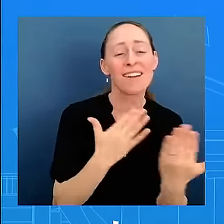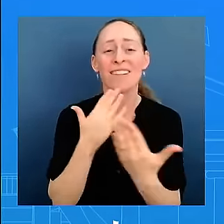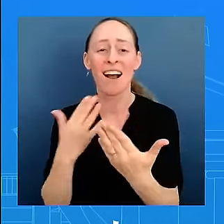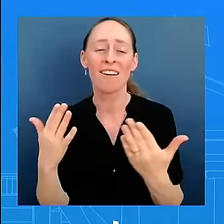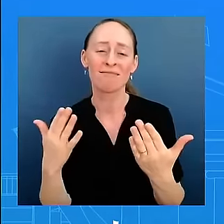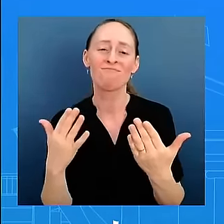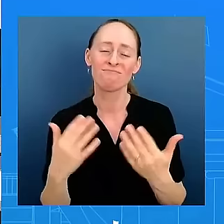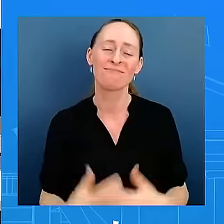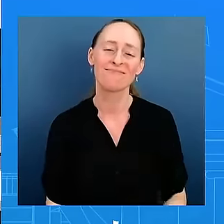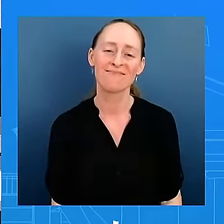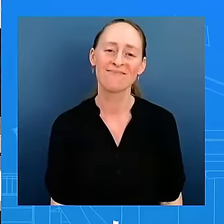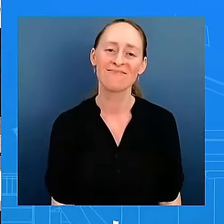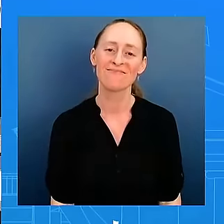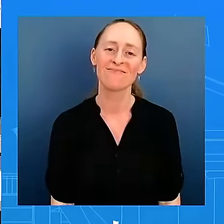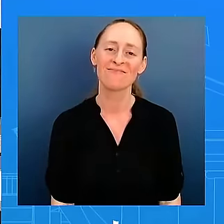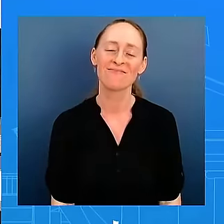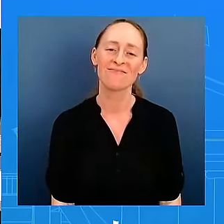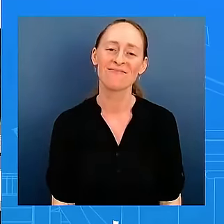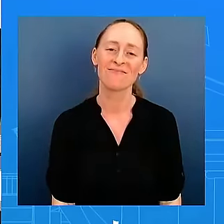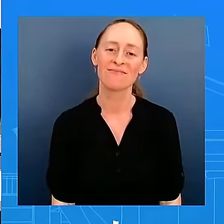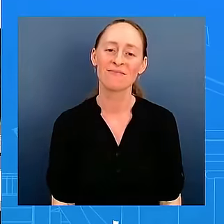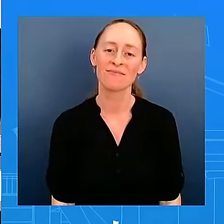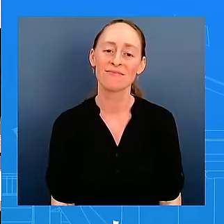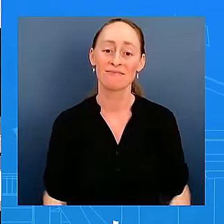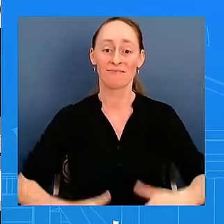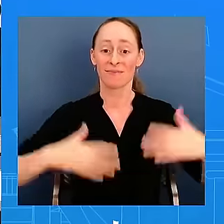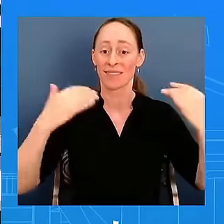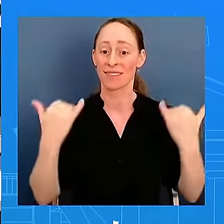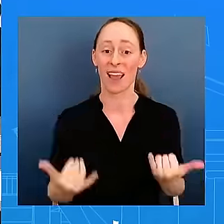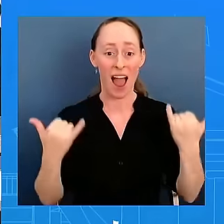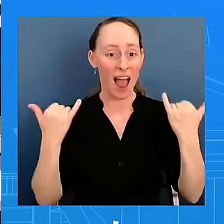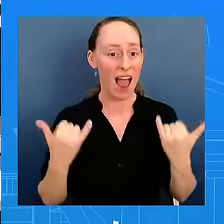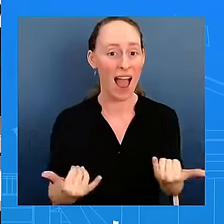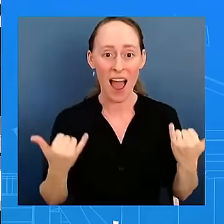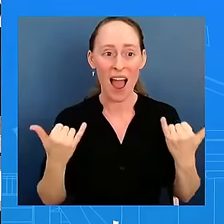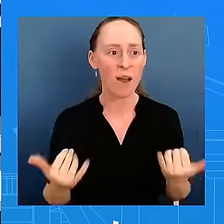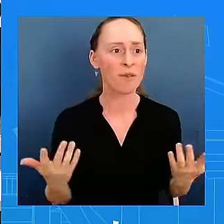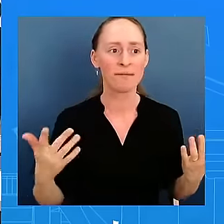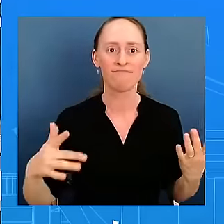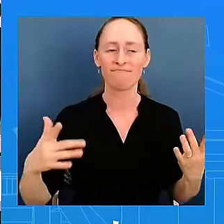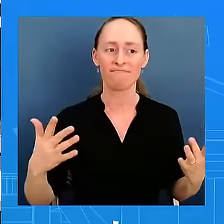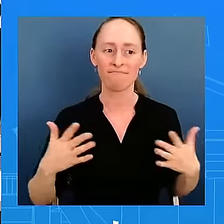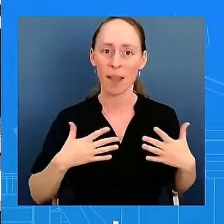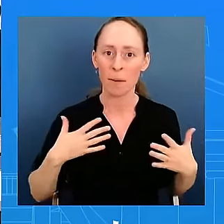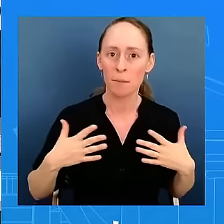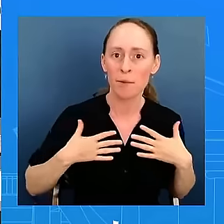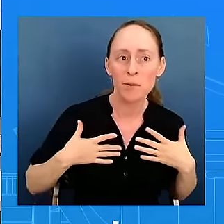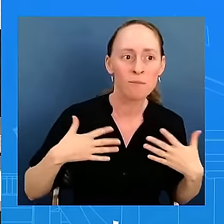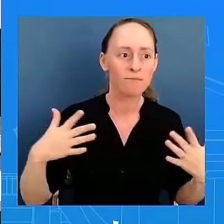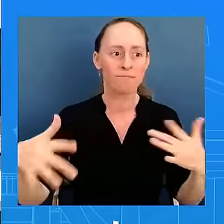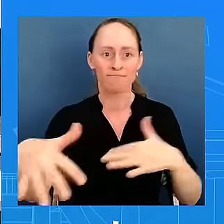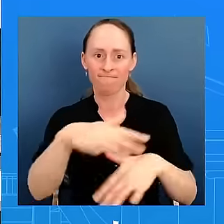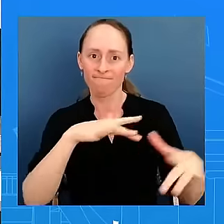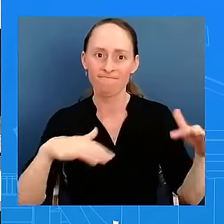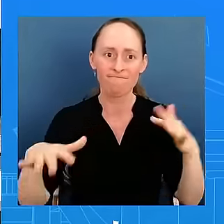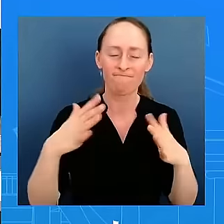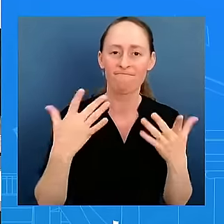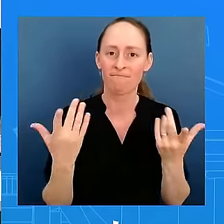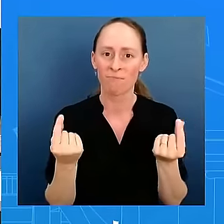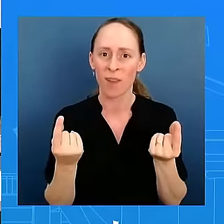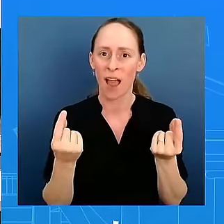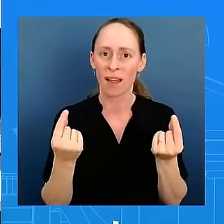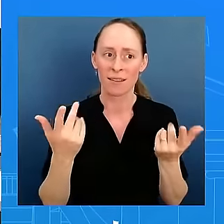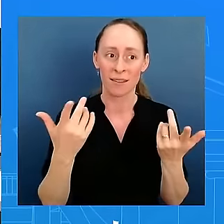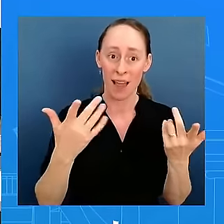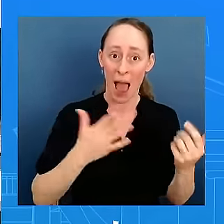what's the mood of the staff right now i think is it no i'm sorry no it's all right i'm just curious is there melancholy what what's what's what's the